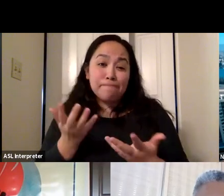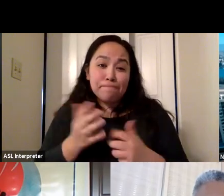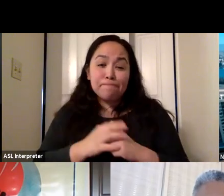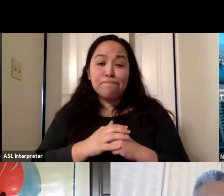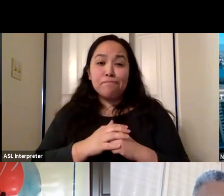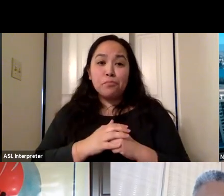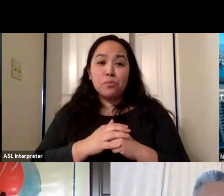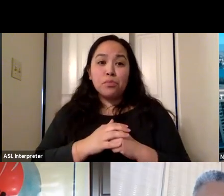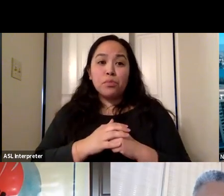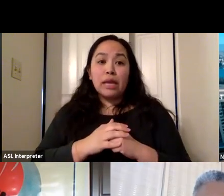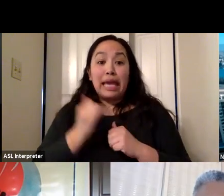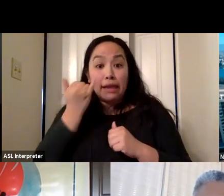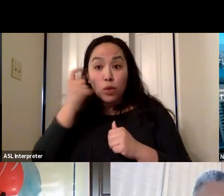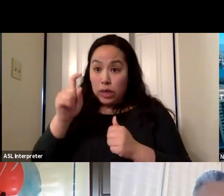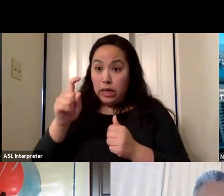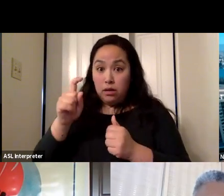absolutely seek it out.